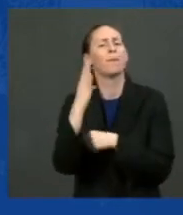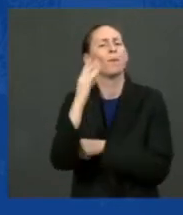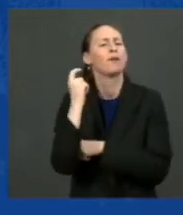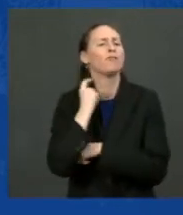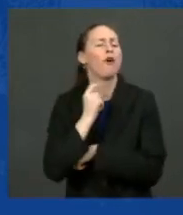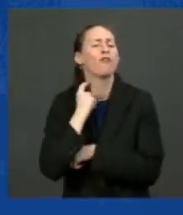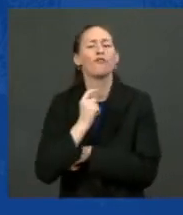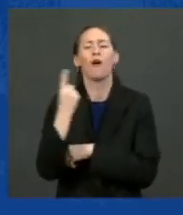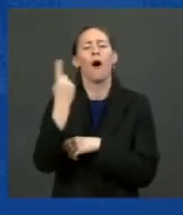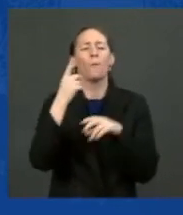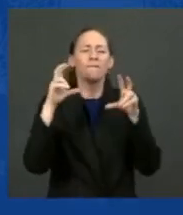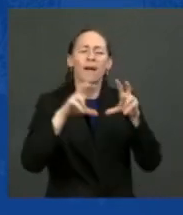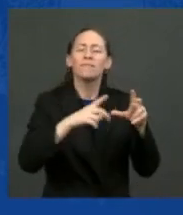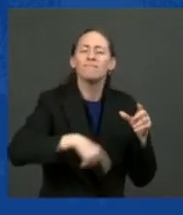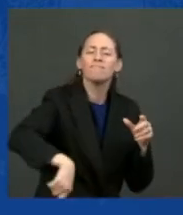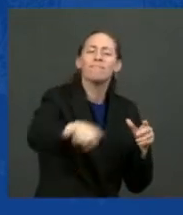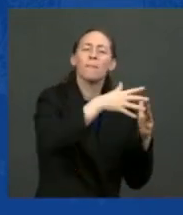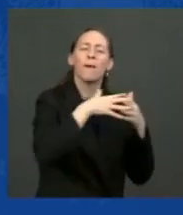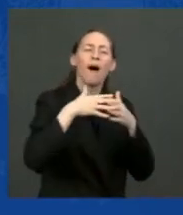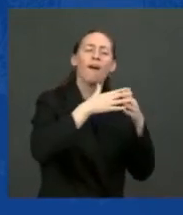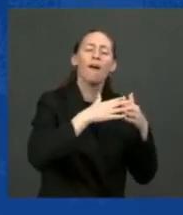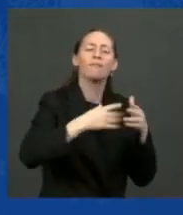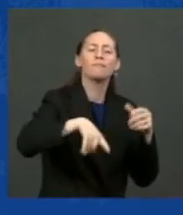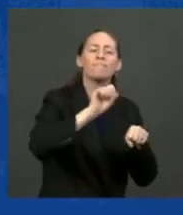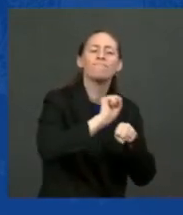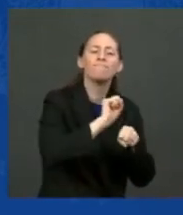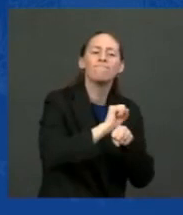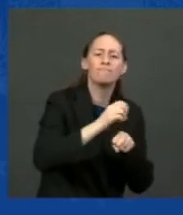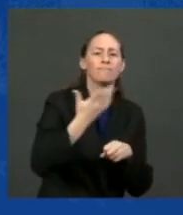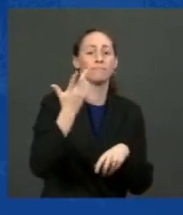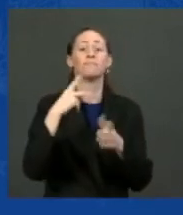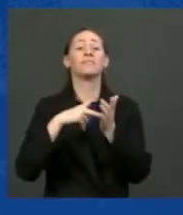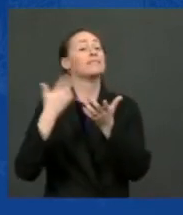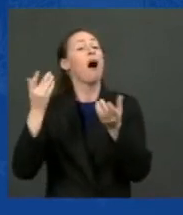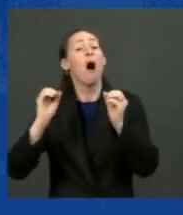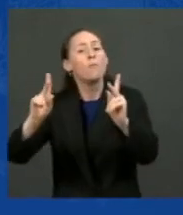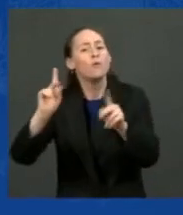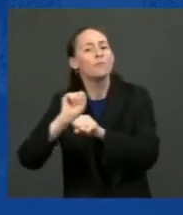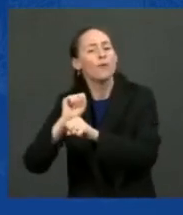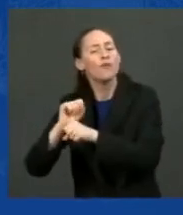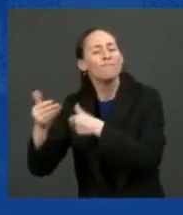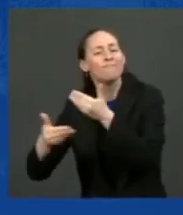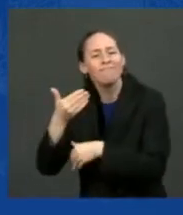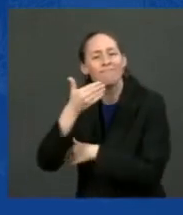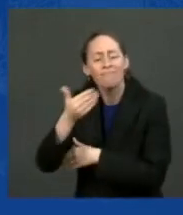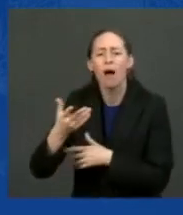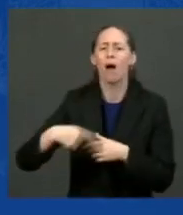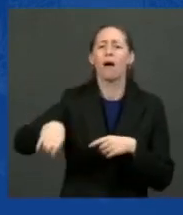family-wage jobs, build healthy communities, and reduce congestion and gridlock.